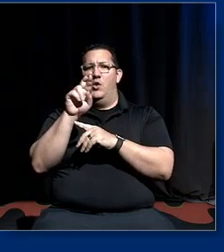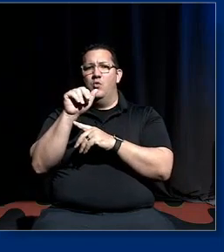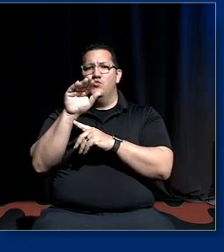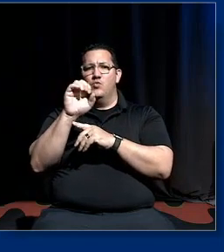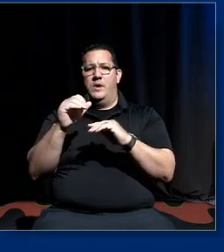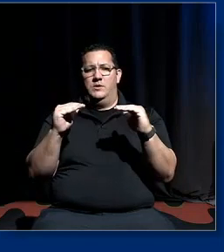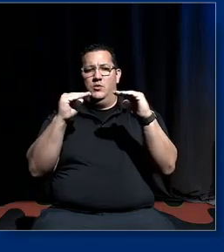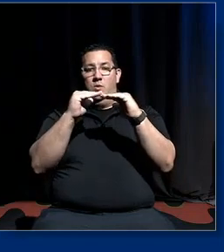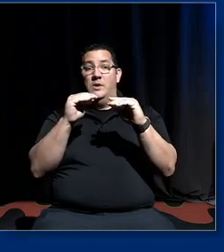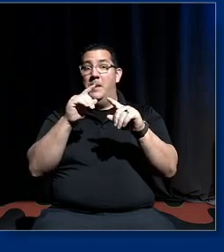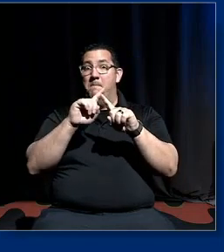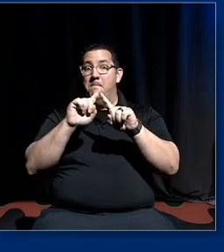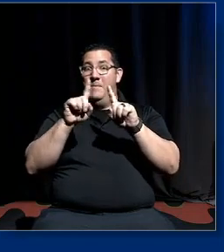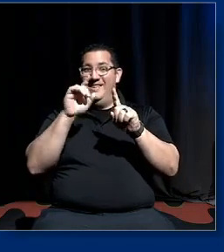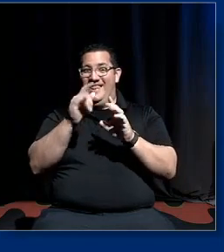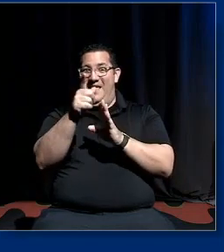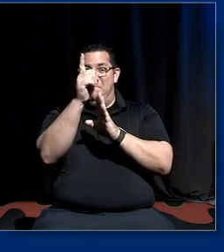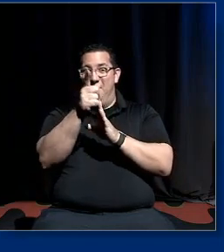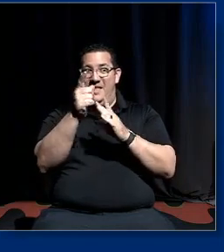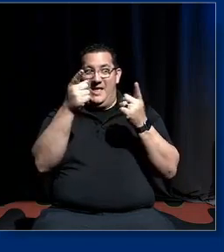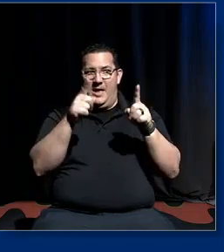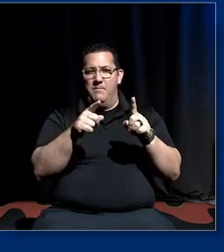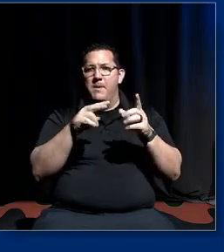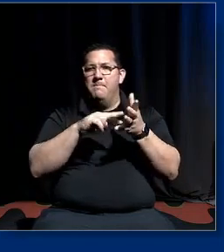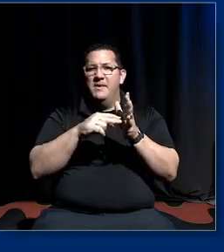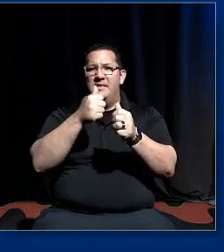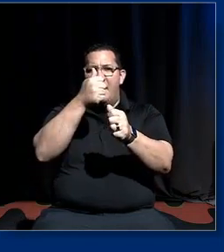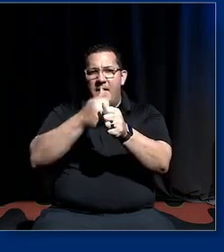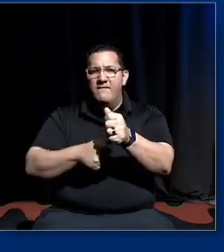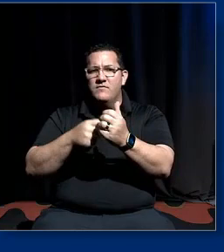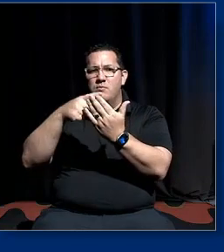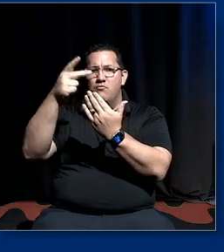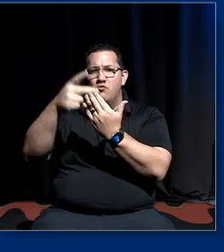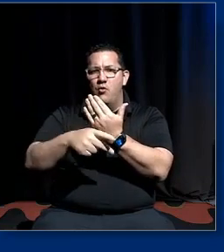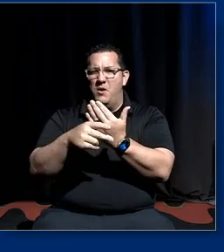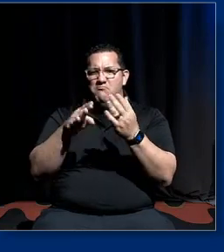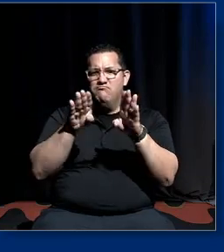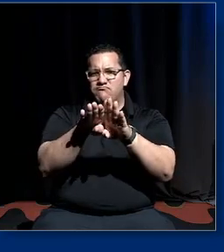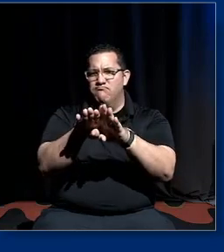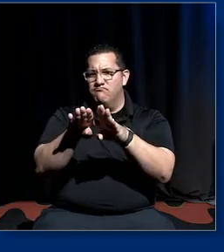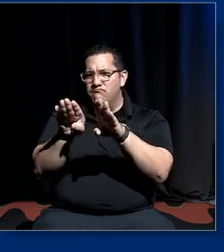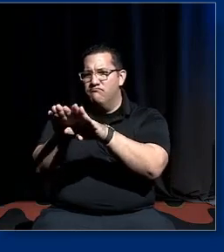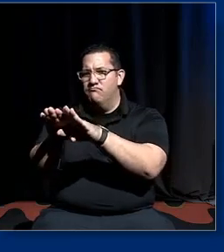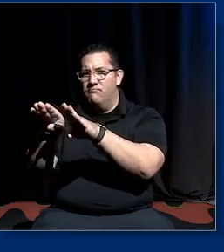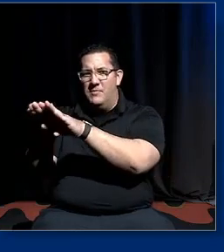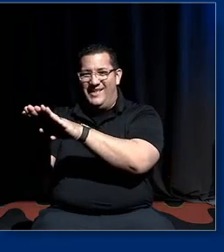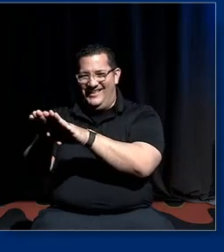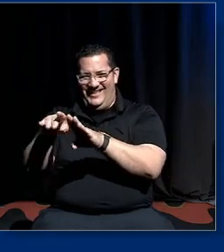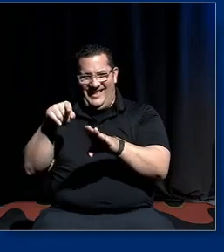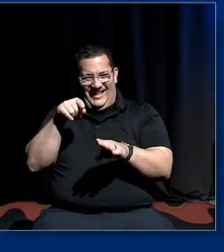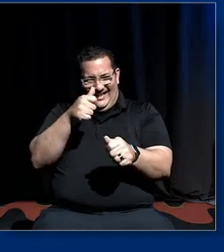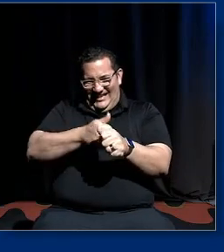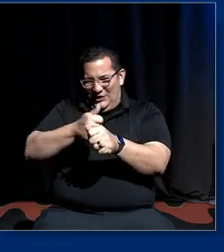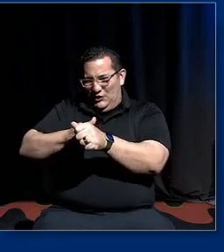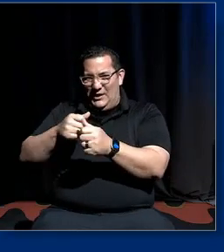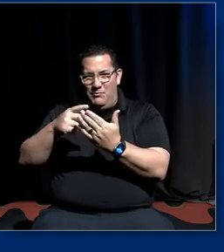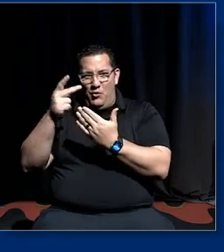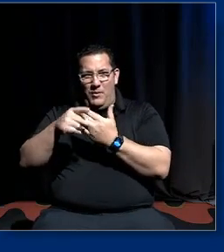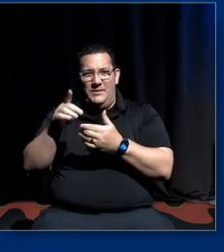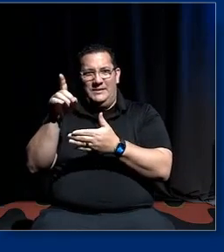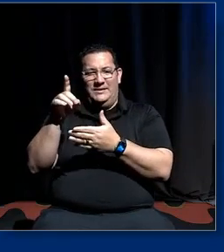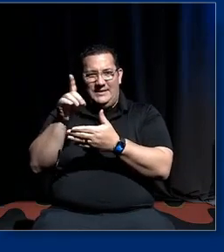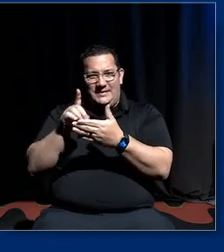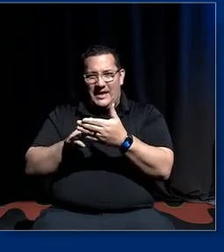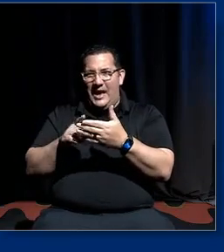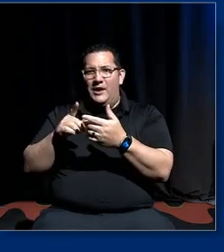it was used to shut down every program that had been designed to recruit people of color into teaching and the argument